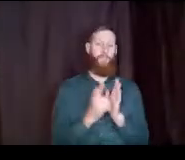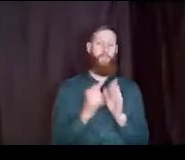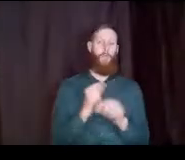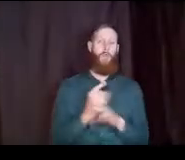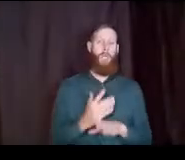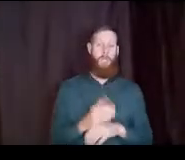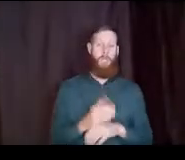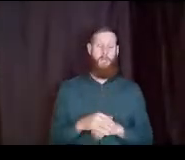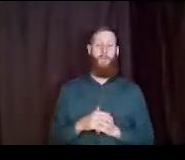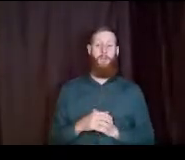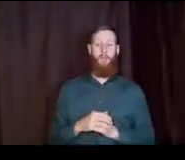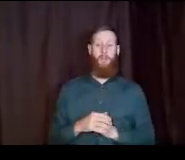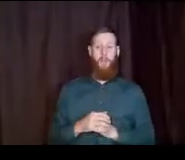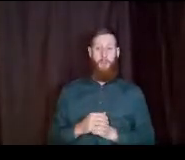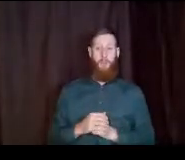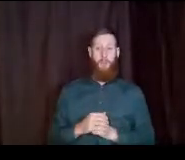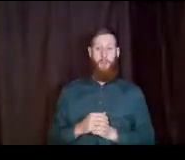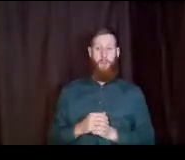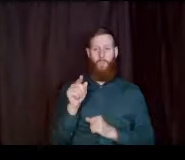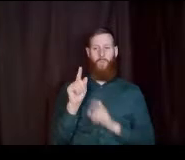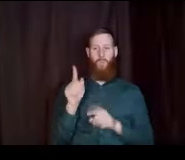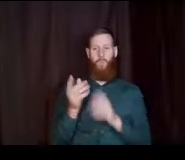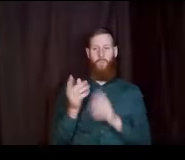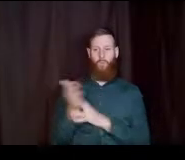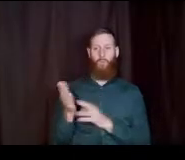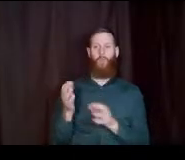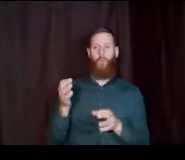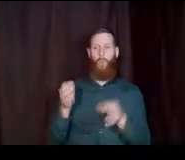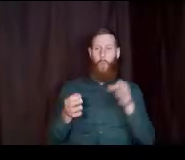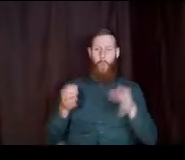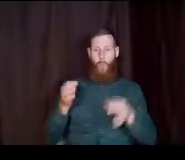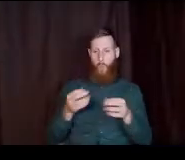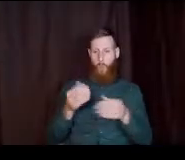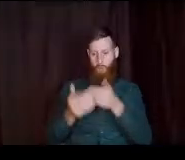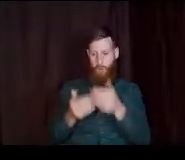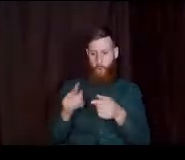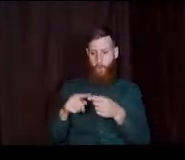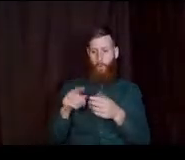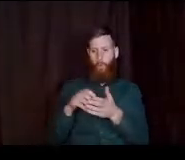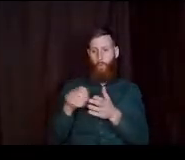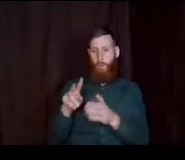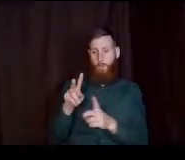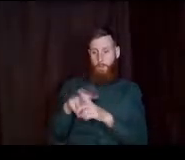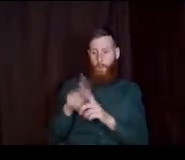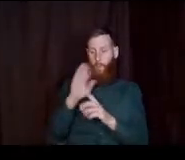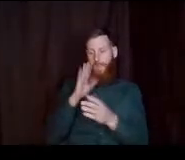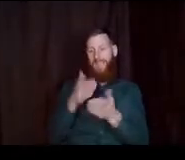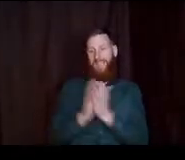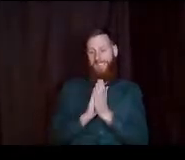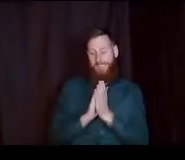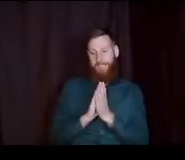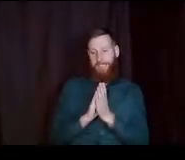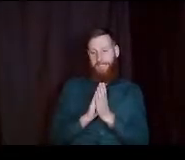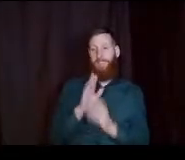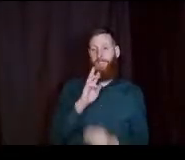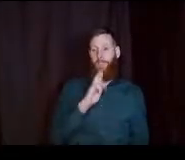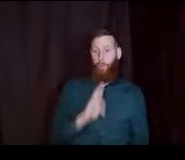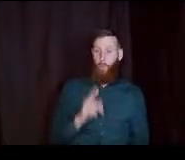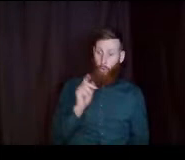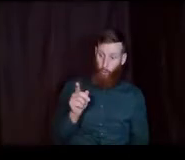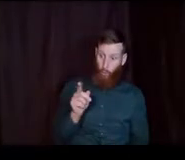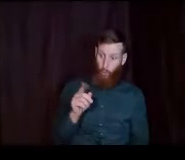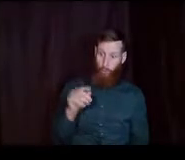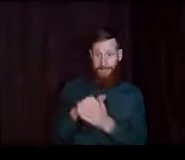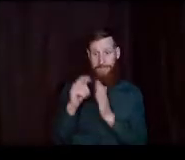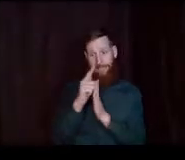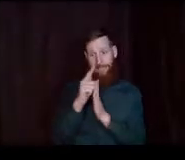legal guardian as in you went through the court process. When the student applies, it's going to ask. Are you in a legal guardianship?